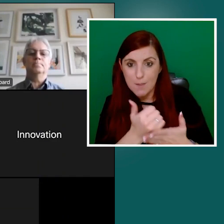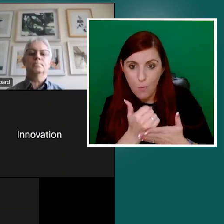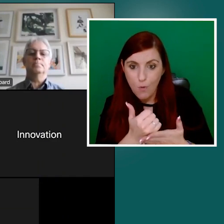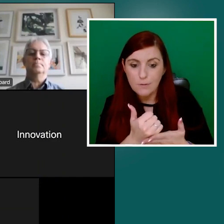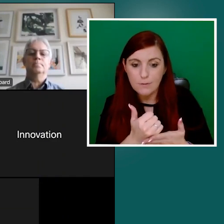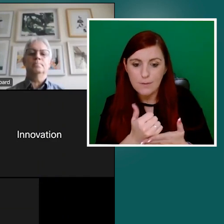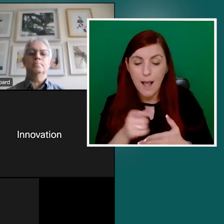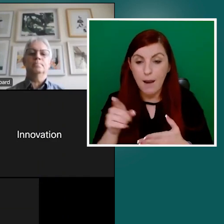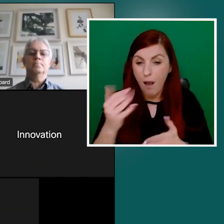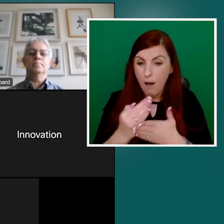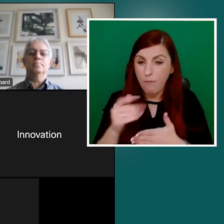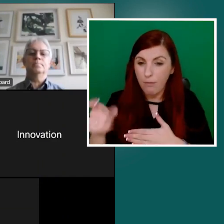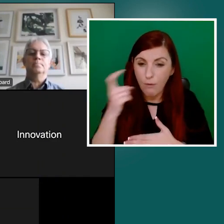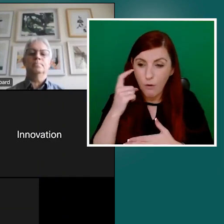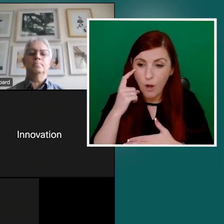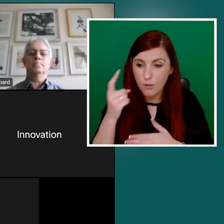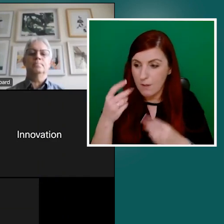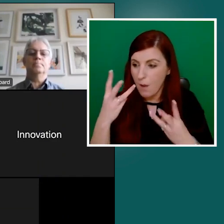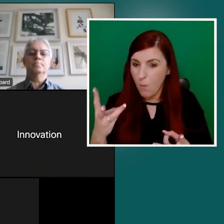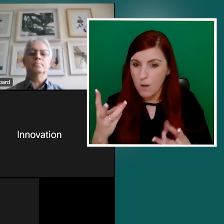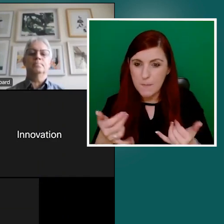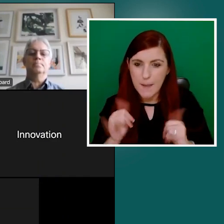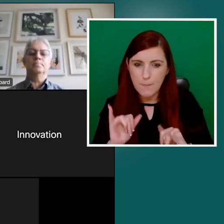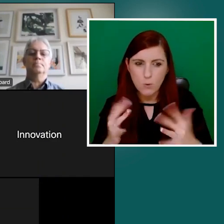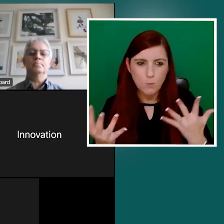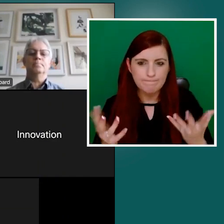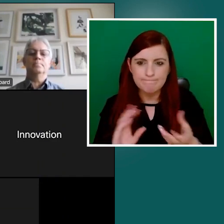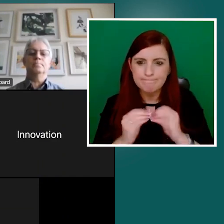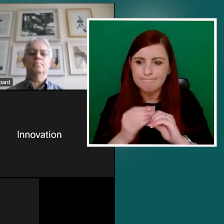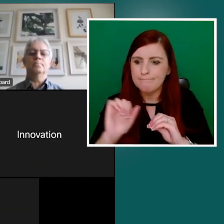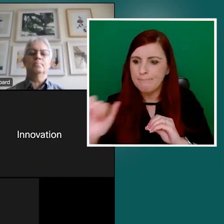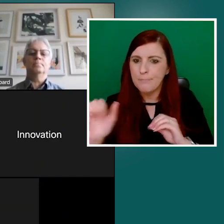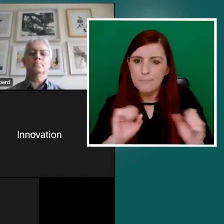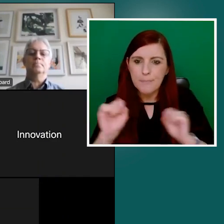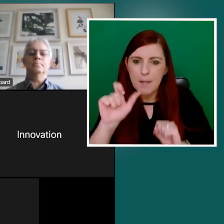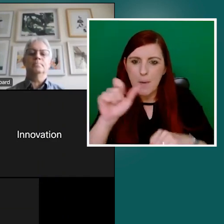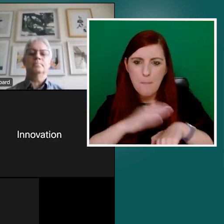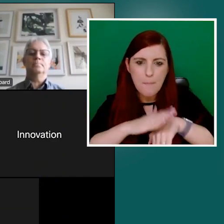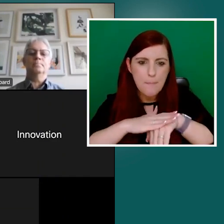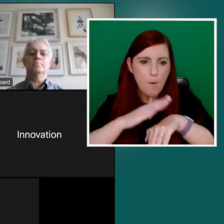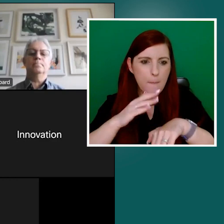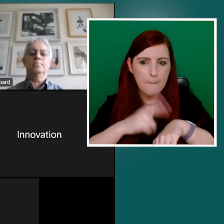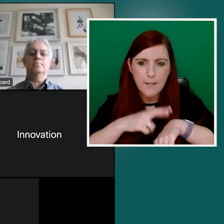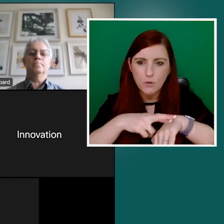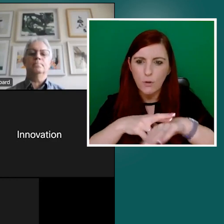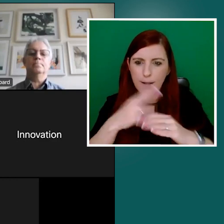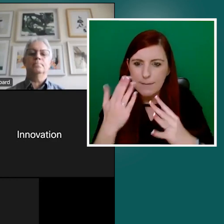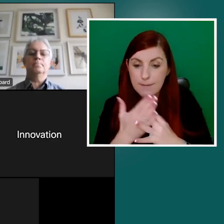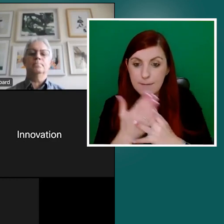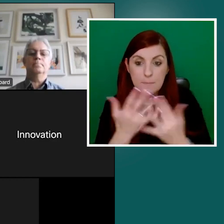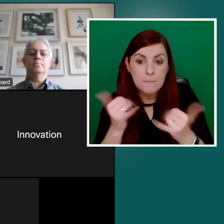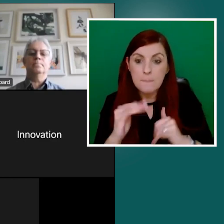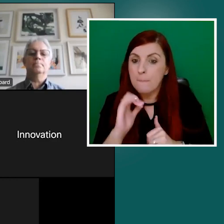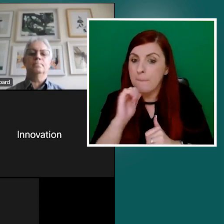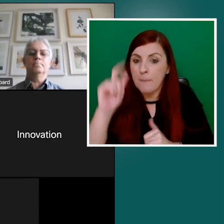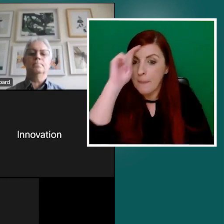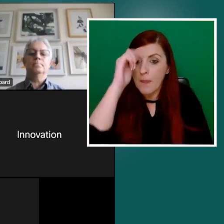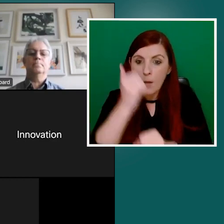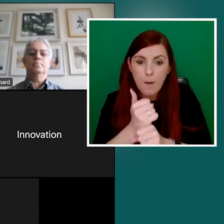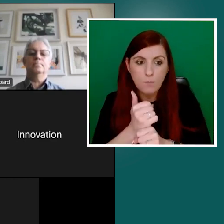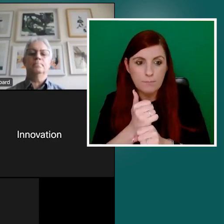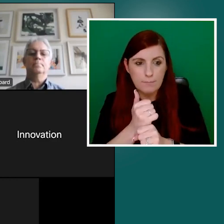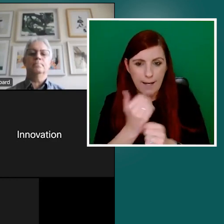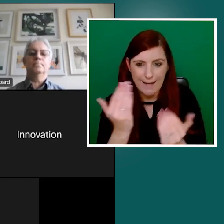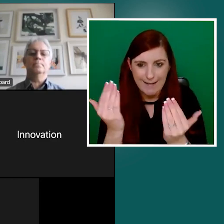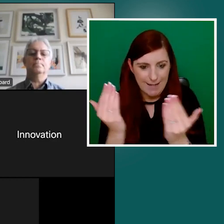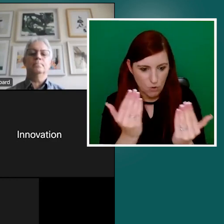make their services a little bit more accessible. They might not have kind of thought about it. It's about literacy if they are coming to